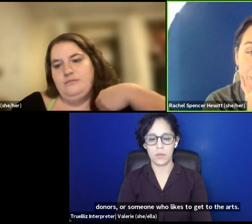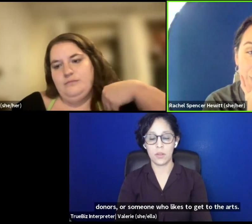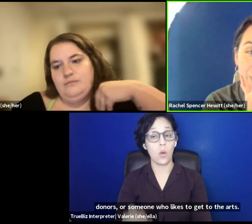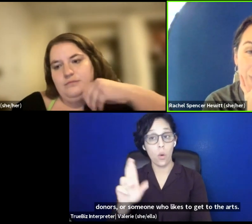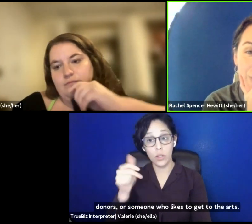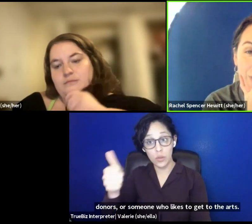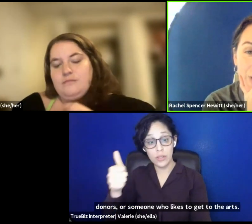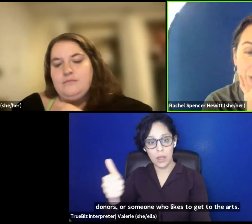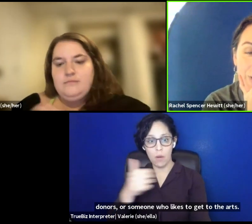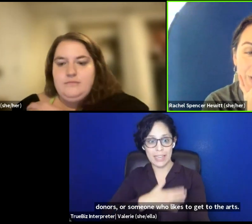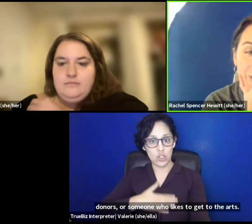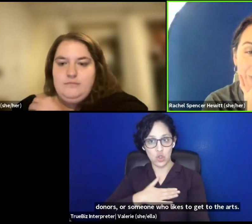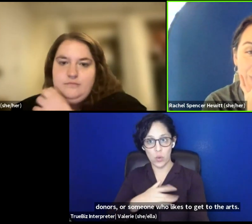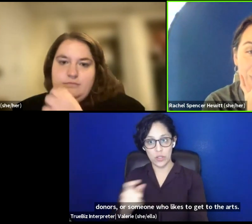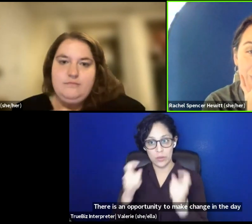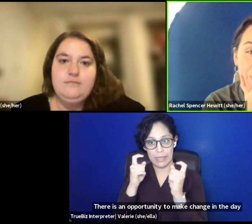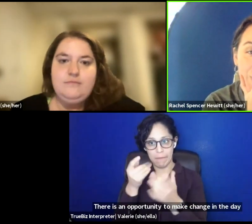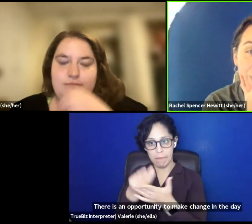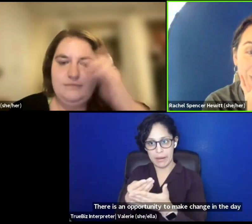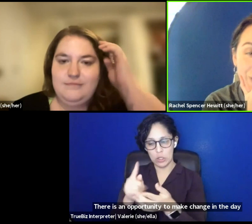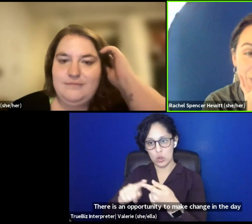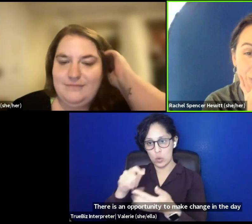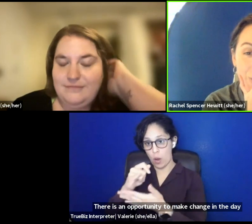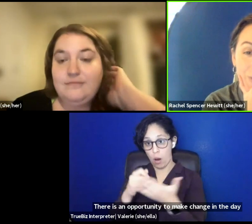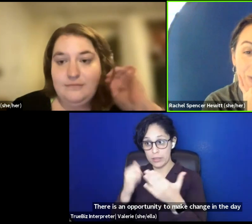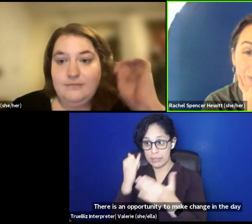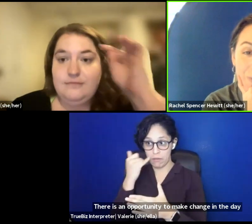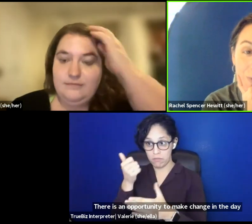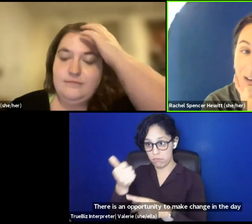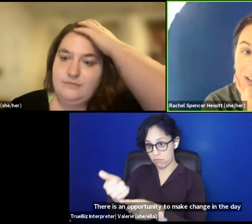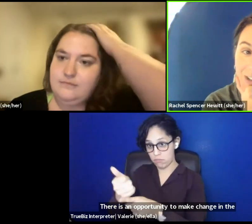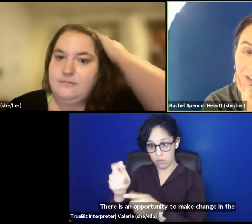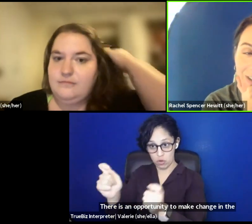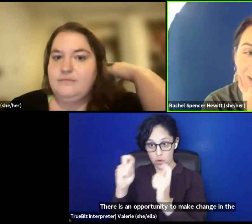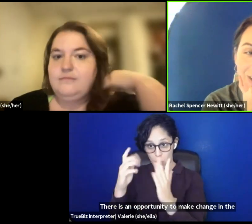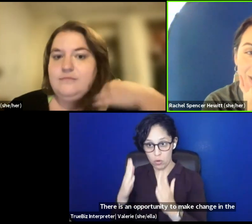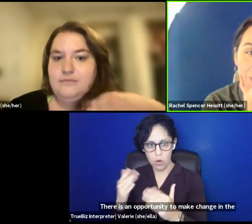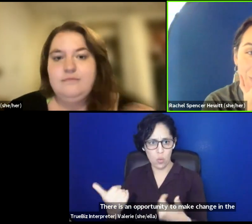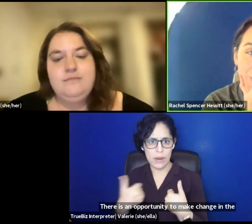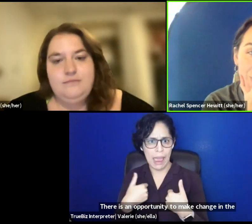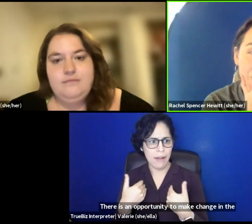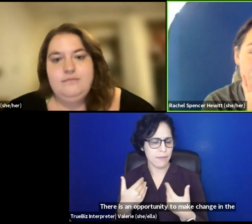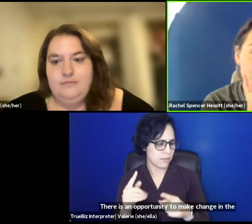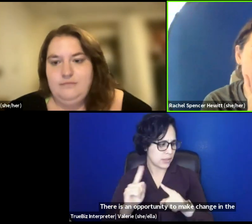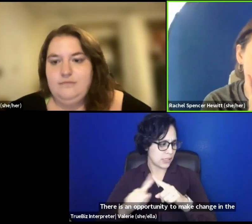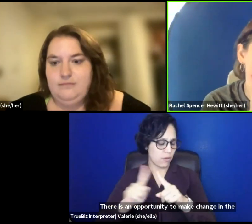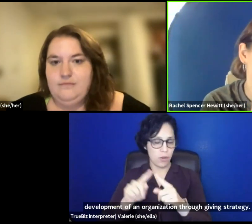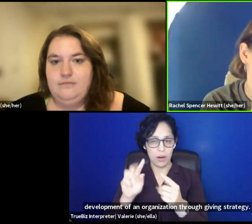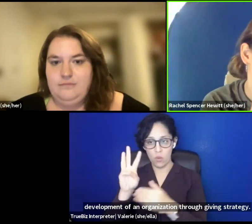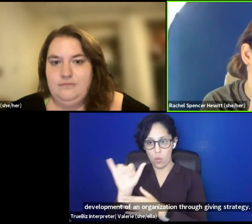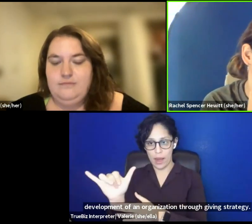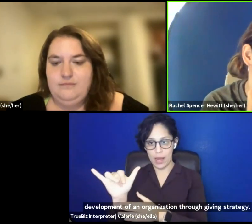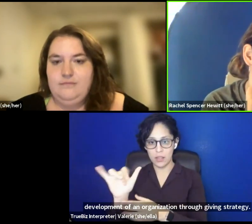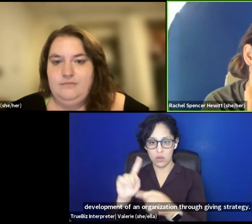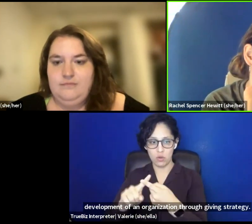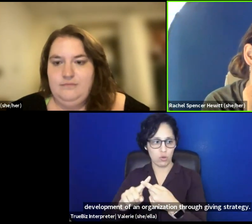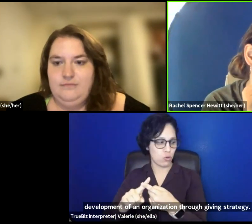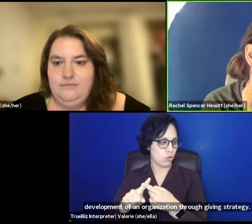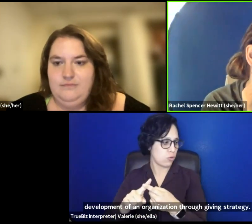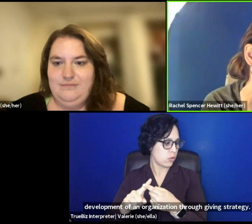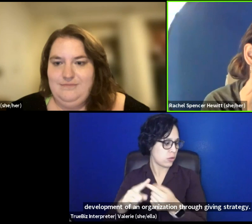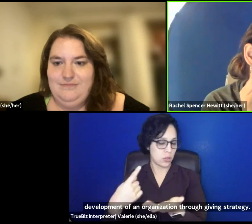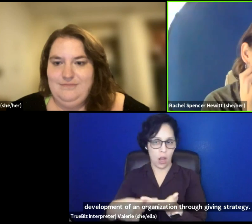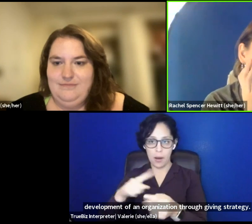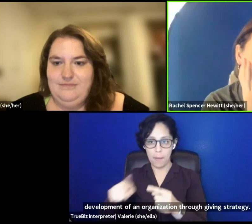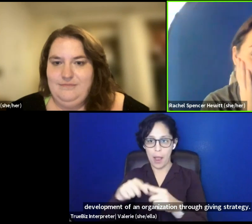is an opportunity to make change in the development of an organization through giving strategy. Um, and I'll give a brief moment to see if Tamania wants to come on and